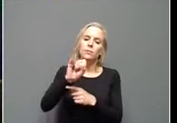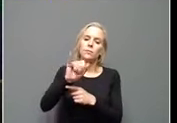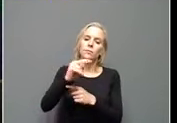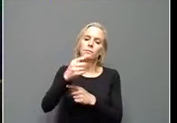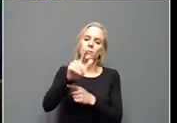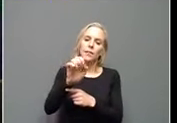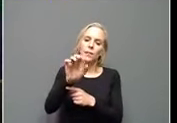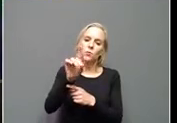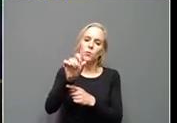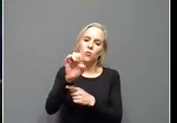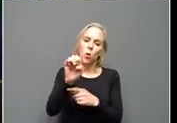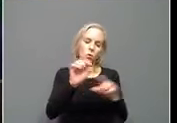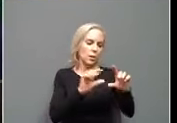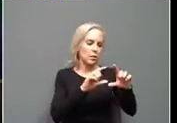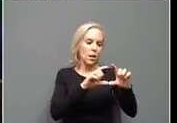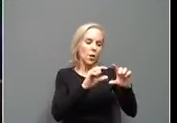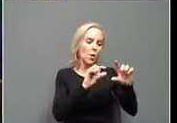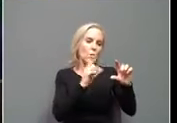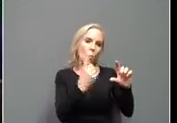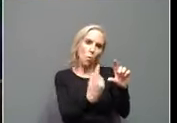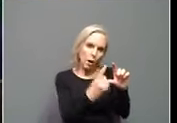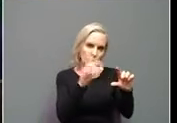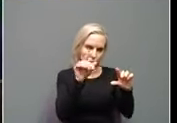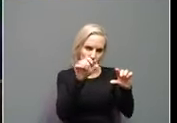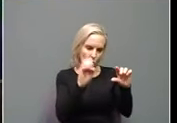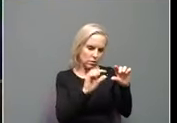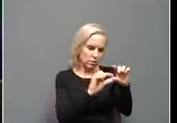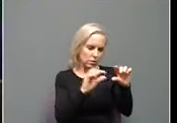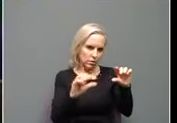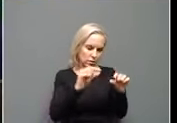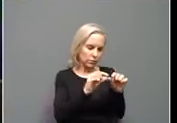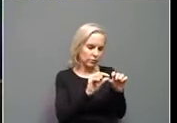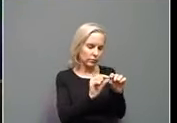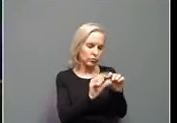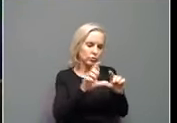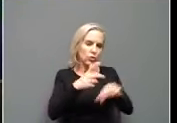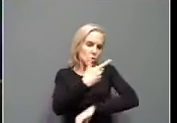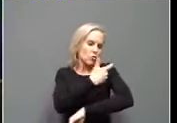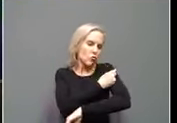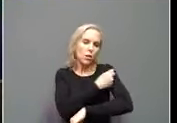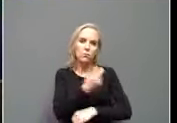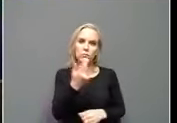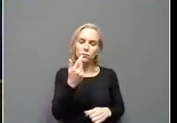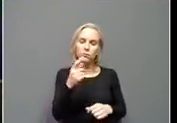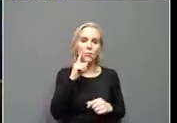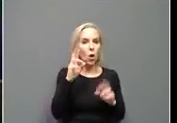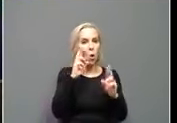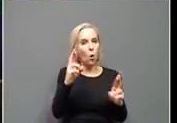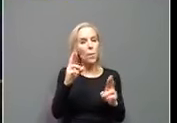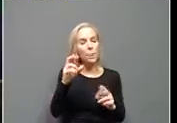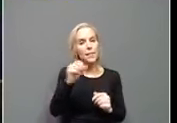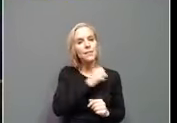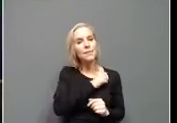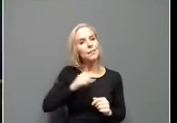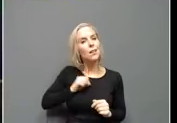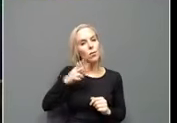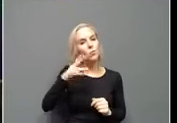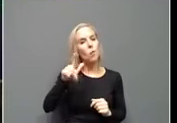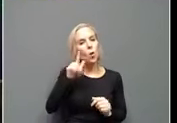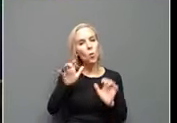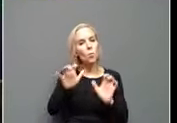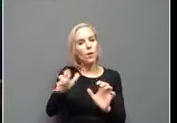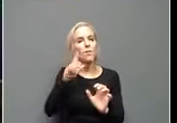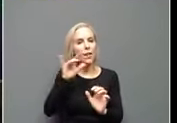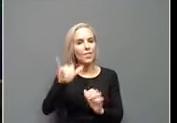vials, single dose, uh, shots in the syringe. And, and I hope that Senator Paul will, will push for that as well. And in Washington.